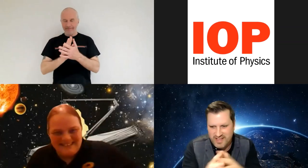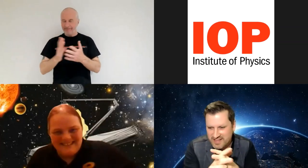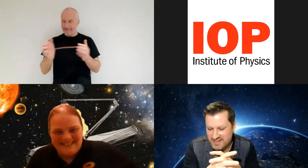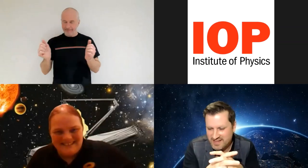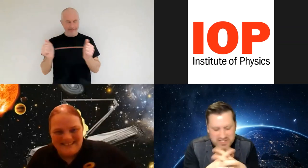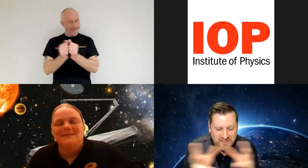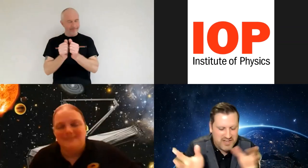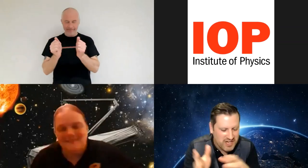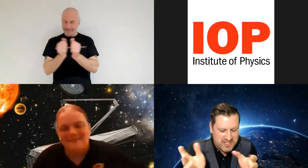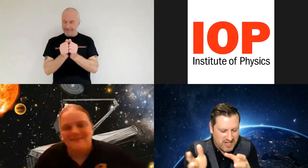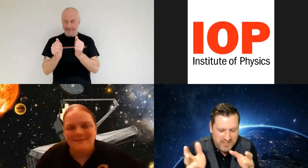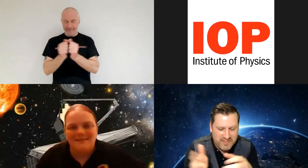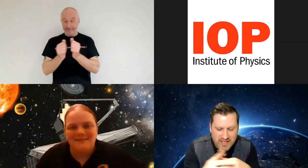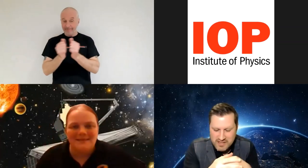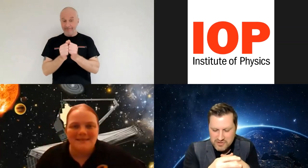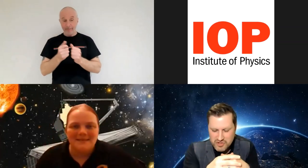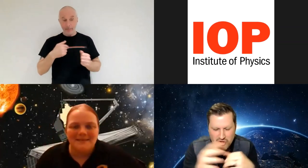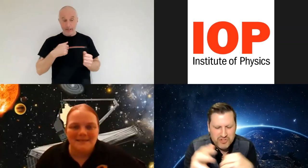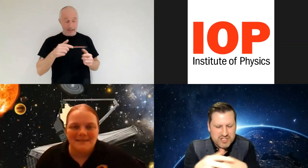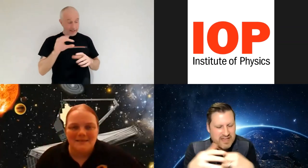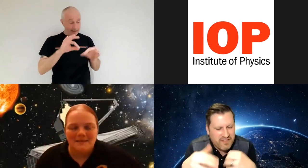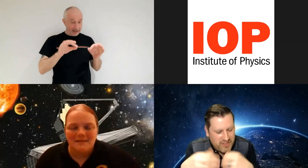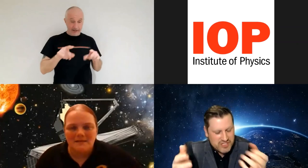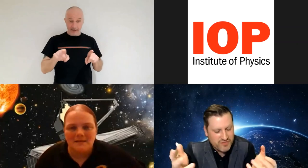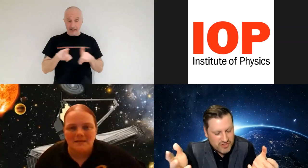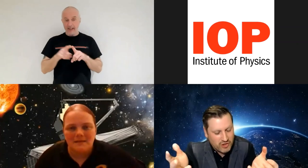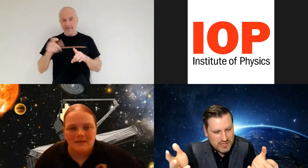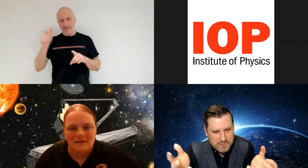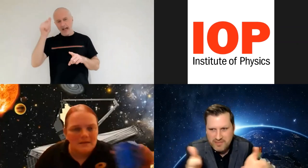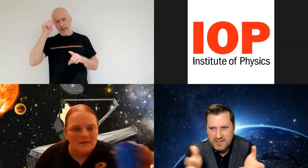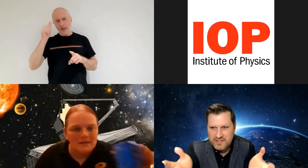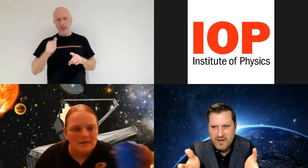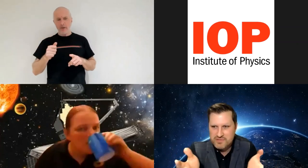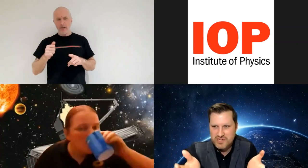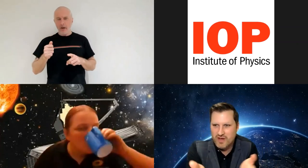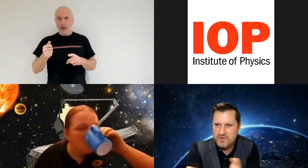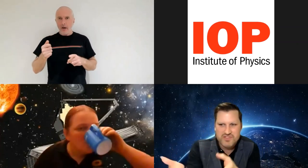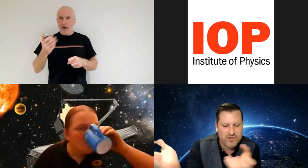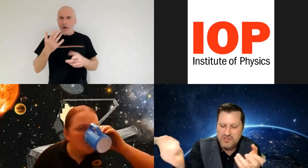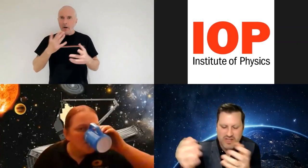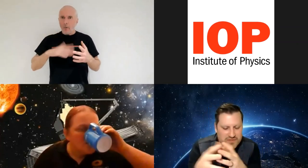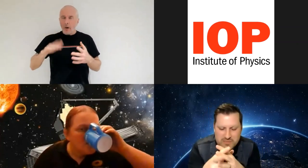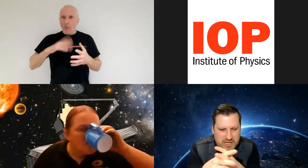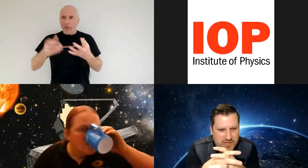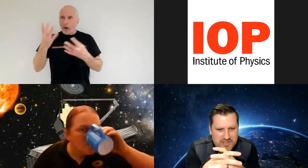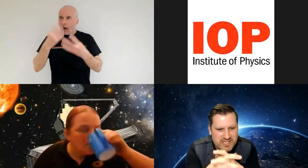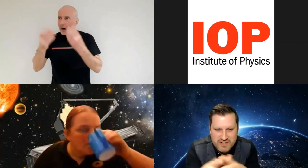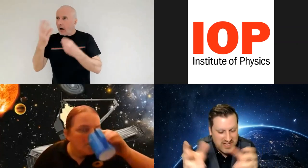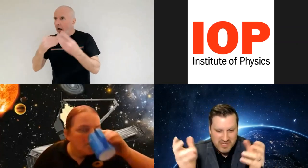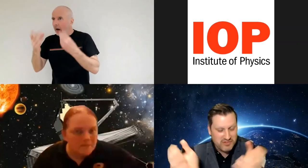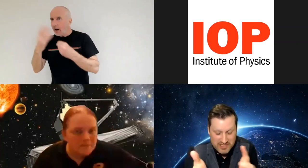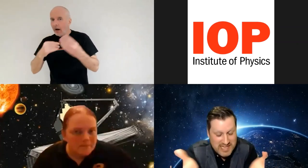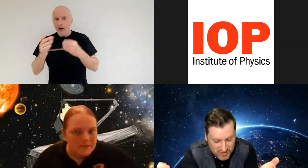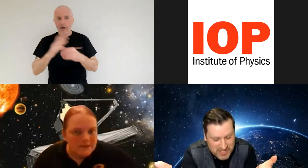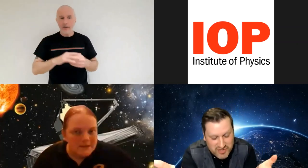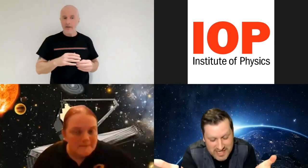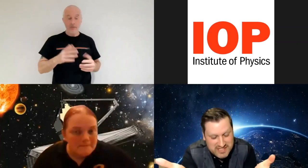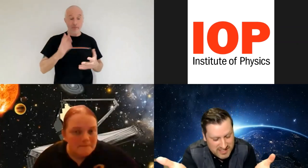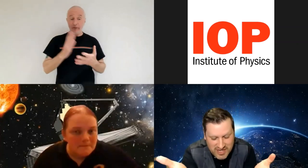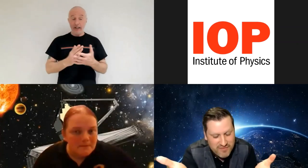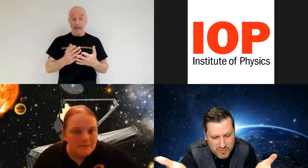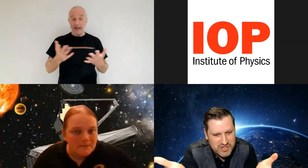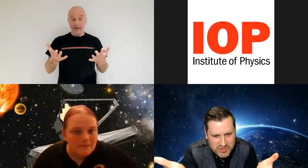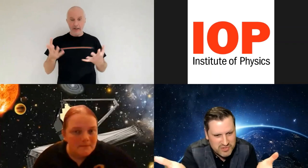just said there as a fellow scientist i think that not just that thirst for knowledge but i think you're absolutely right we've still got 70 people here this evening literally